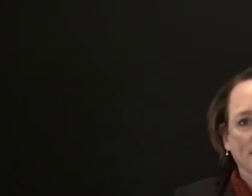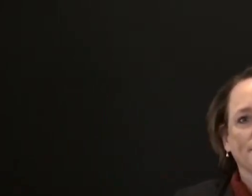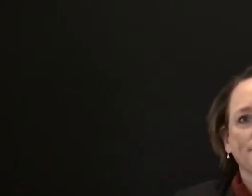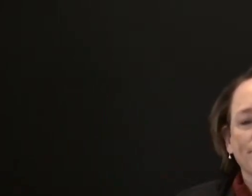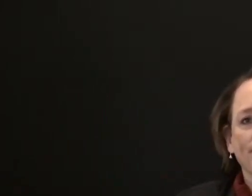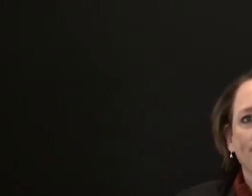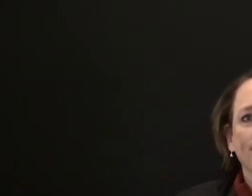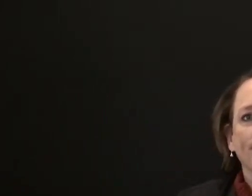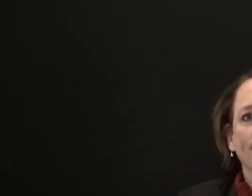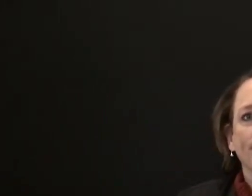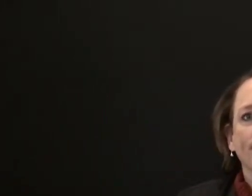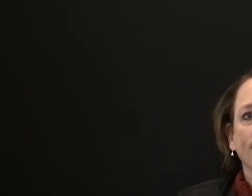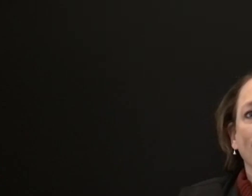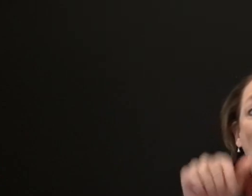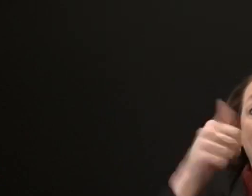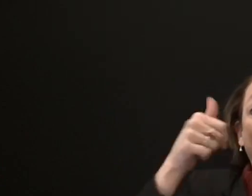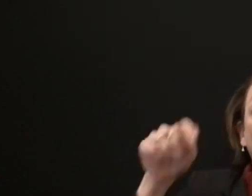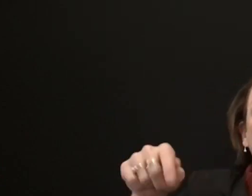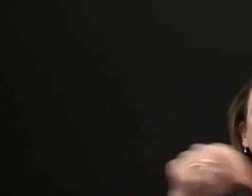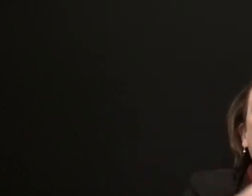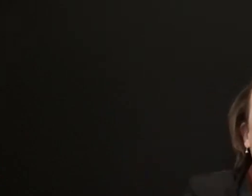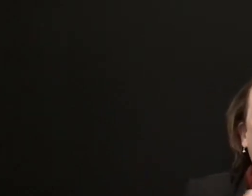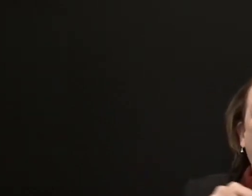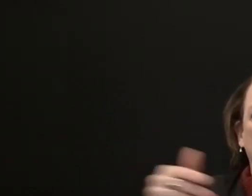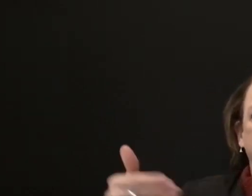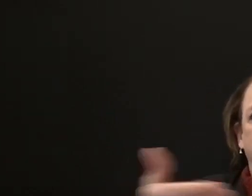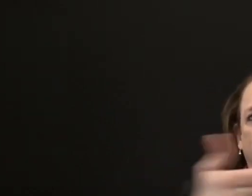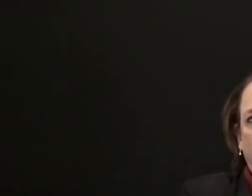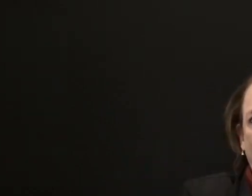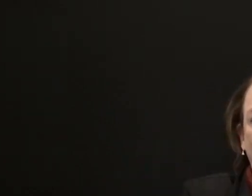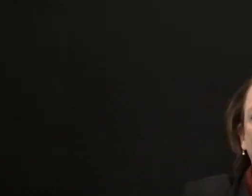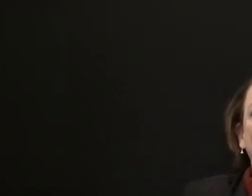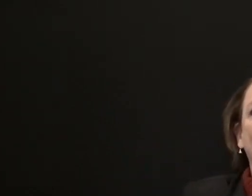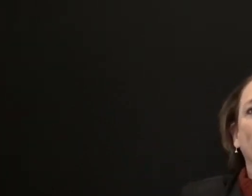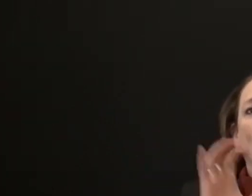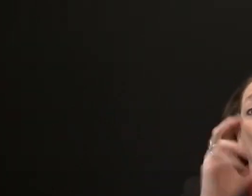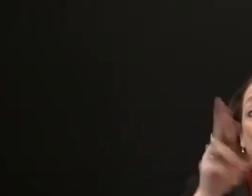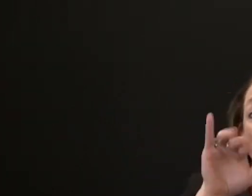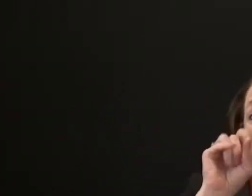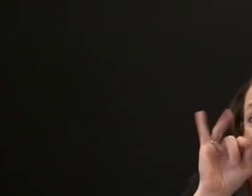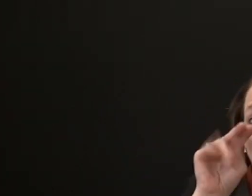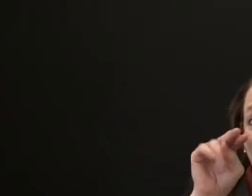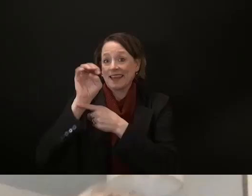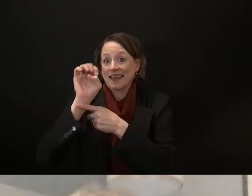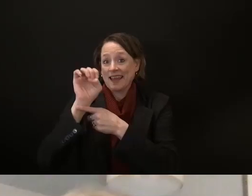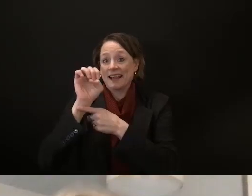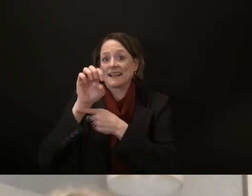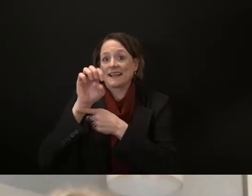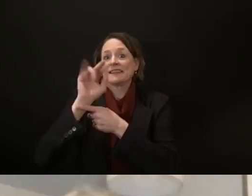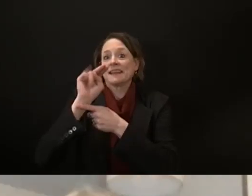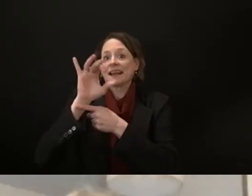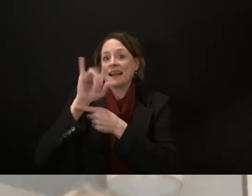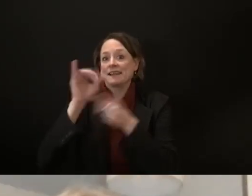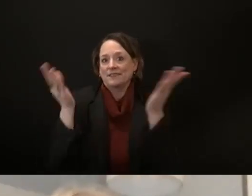representative Christine Sinecki from the 20th and Jonathan Brostoff from the 19th as well as an interpreter